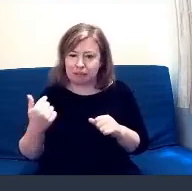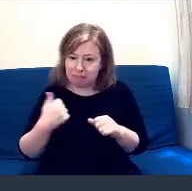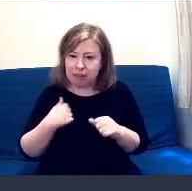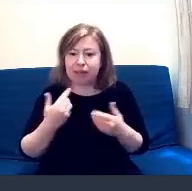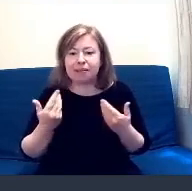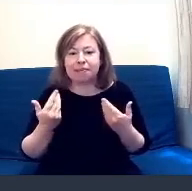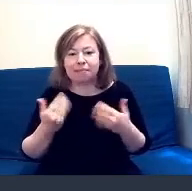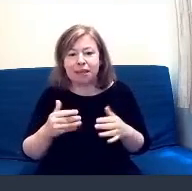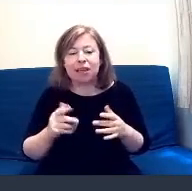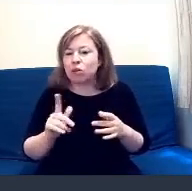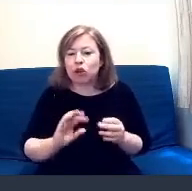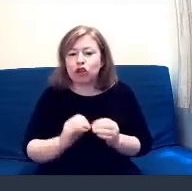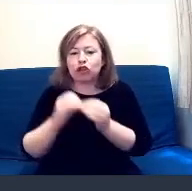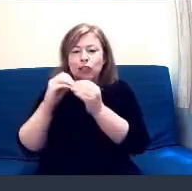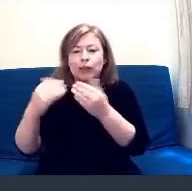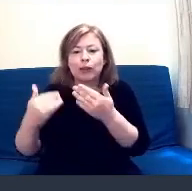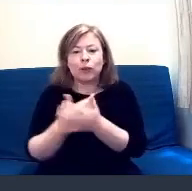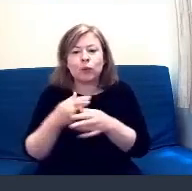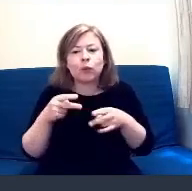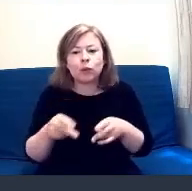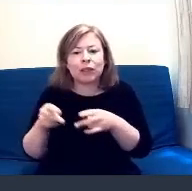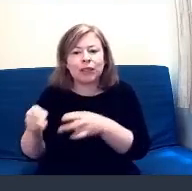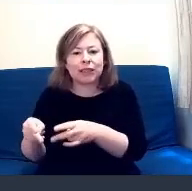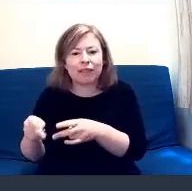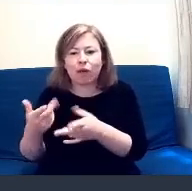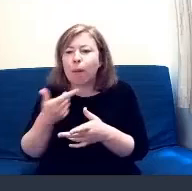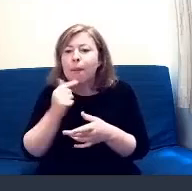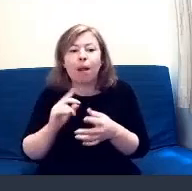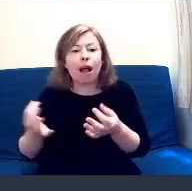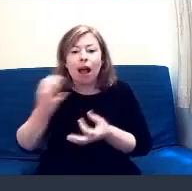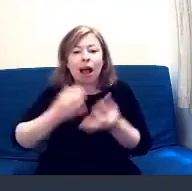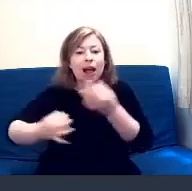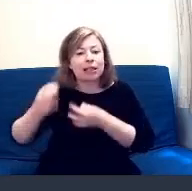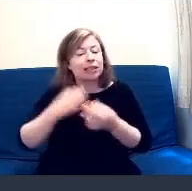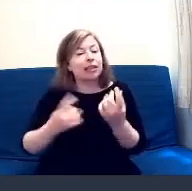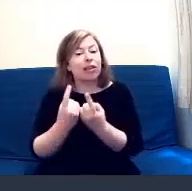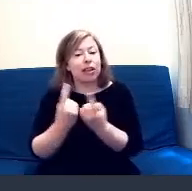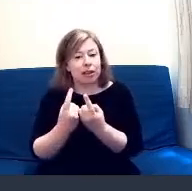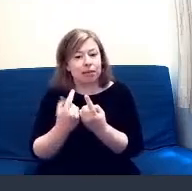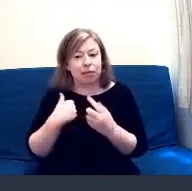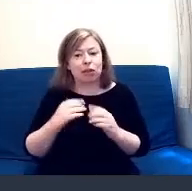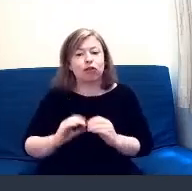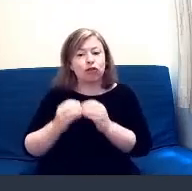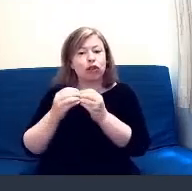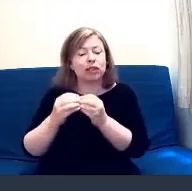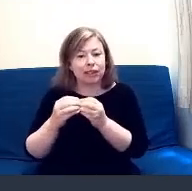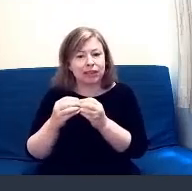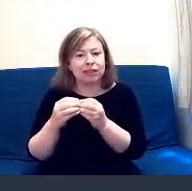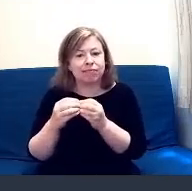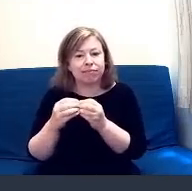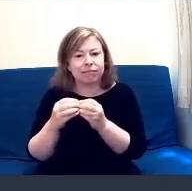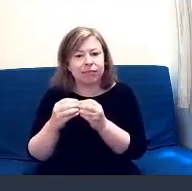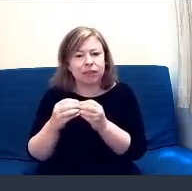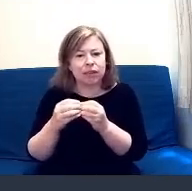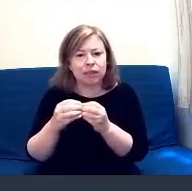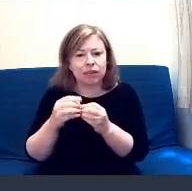create a new system for our enquiries that we receive. We've actually now developed it under an